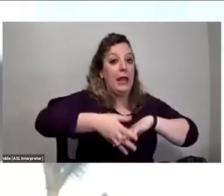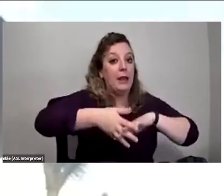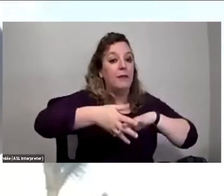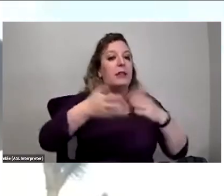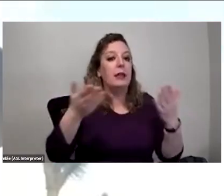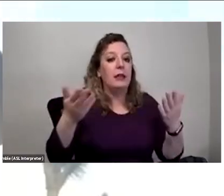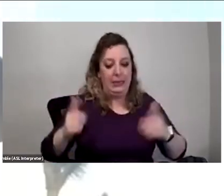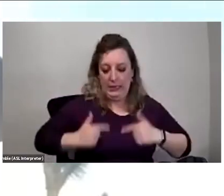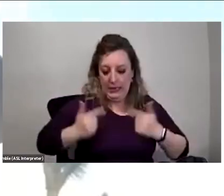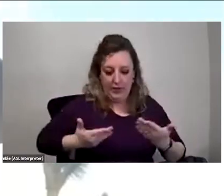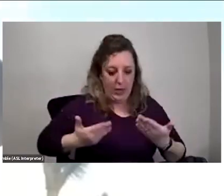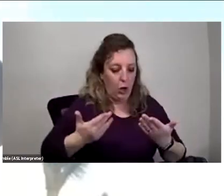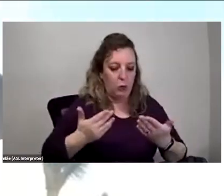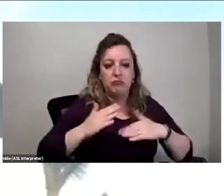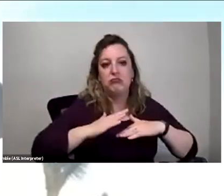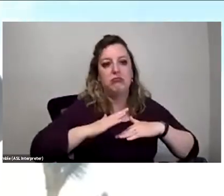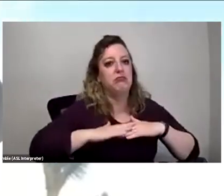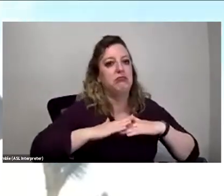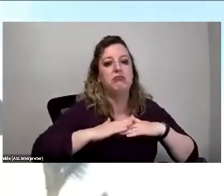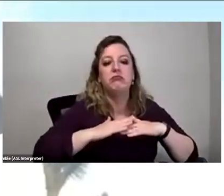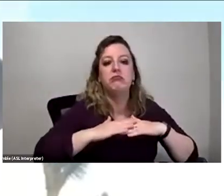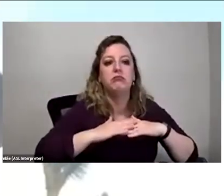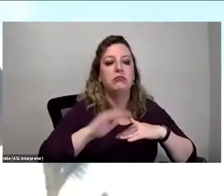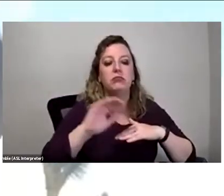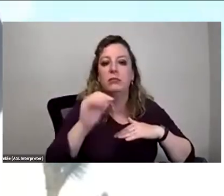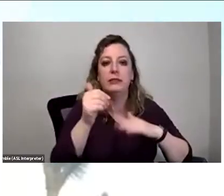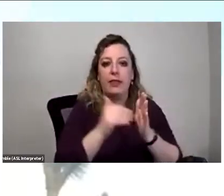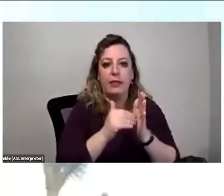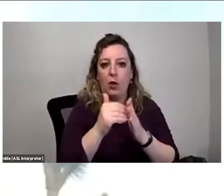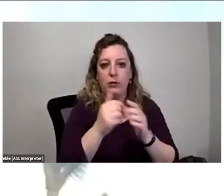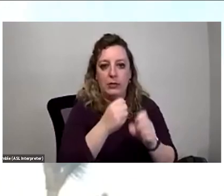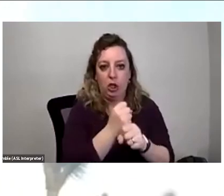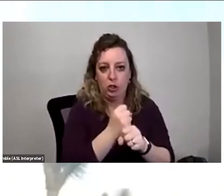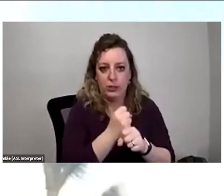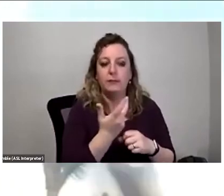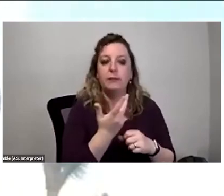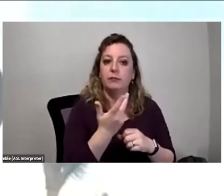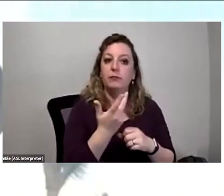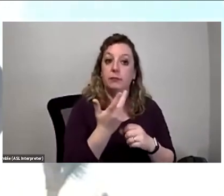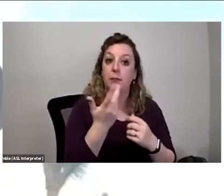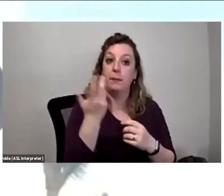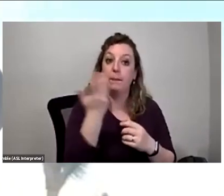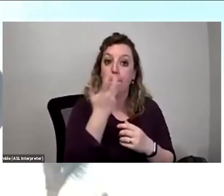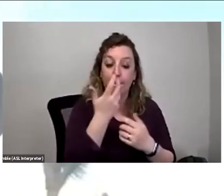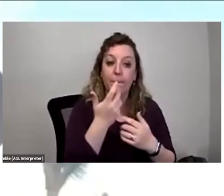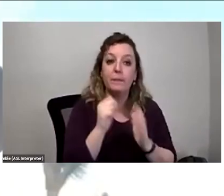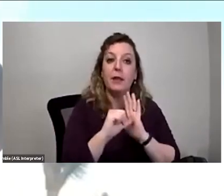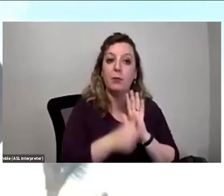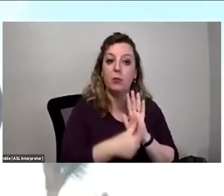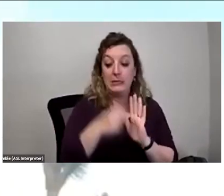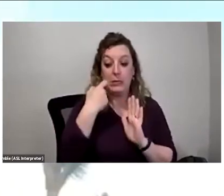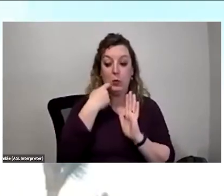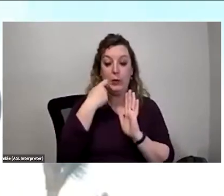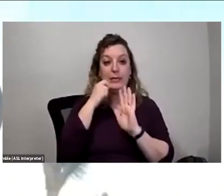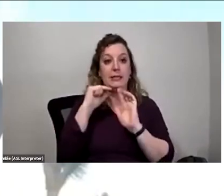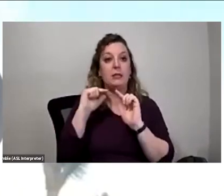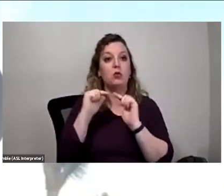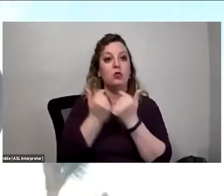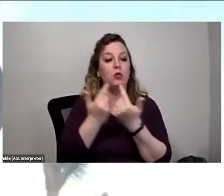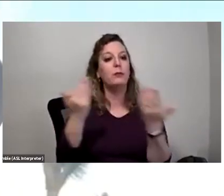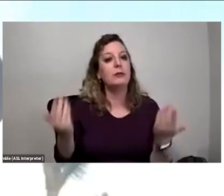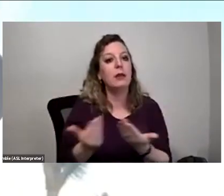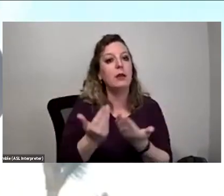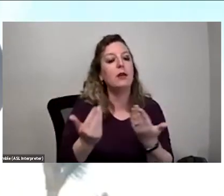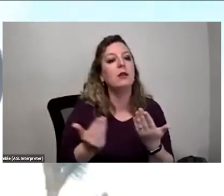for at least that we know of 10,000 years. So that's pretty impressive. Um, the most recent groups that we have here